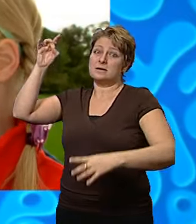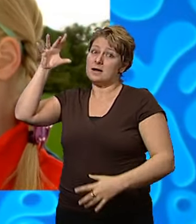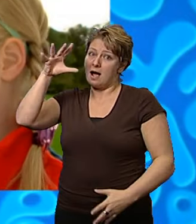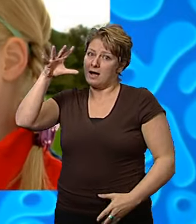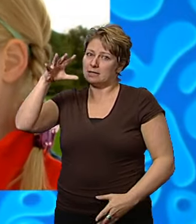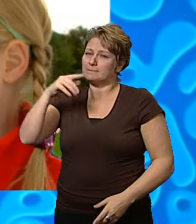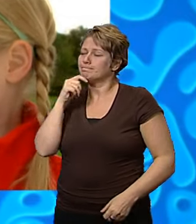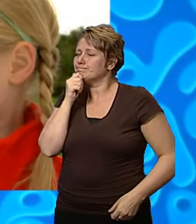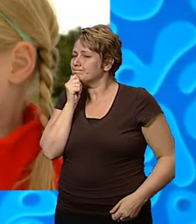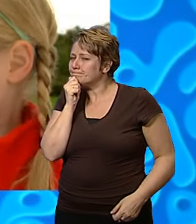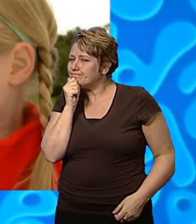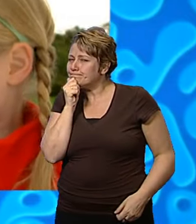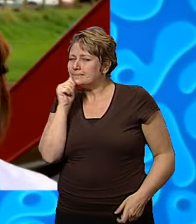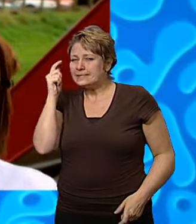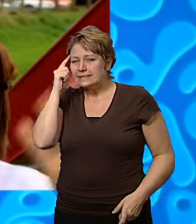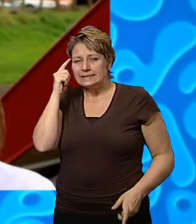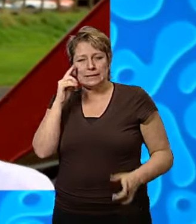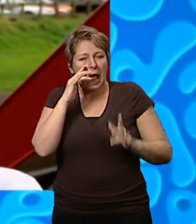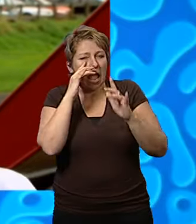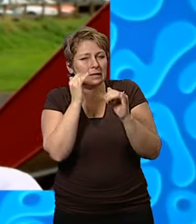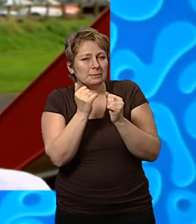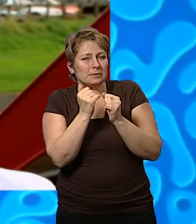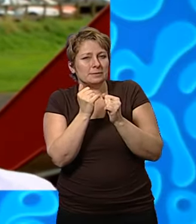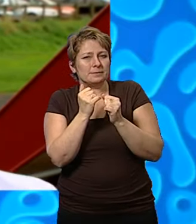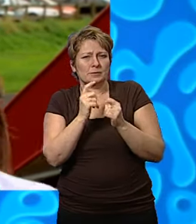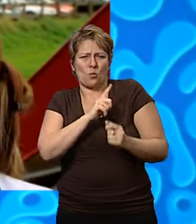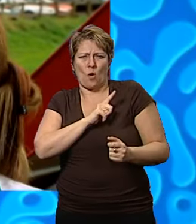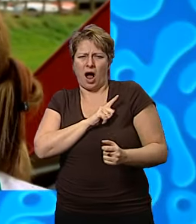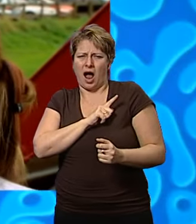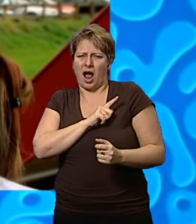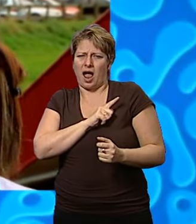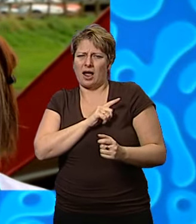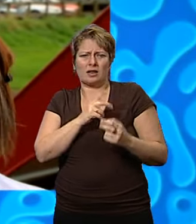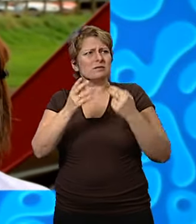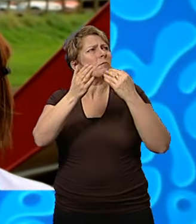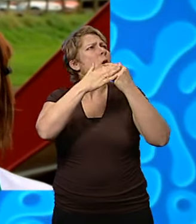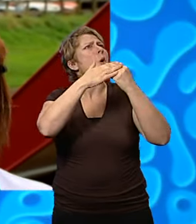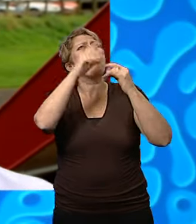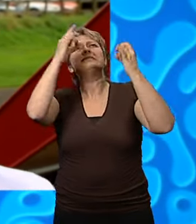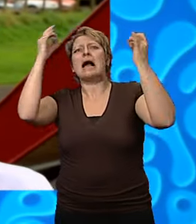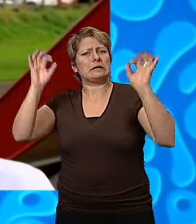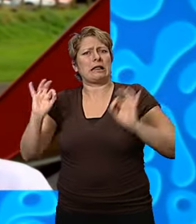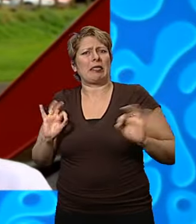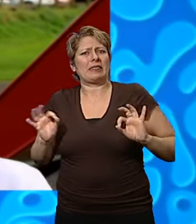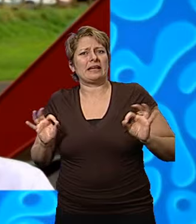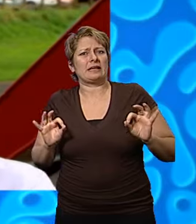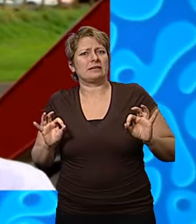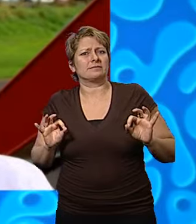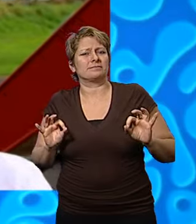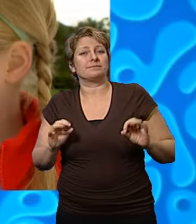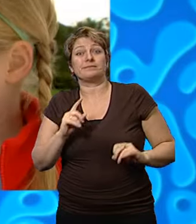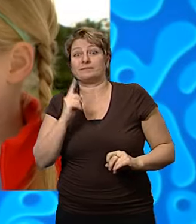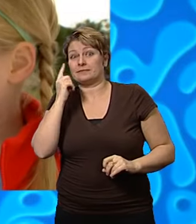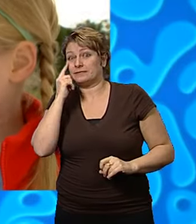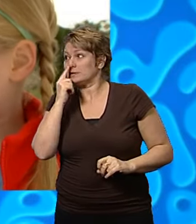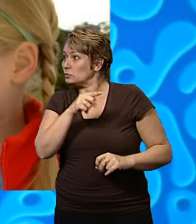experiment to find out why can't we see all the other stars during the day. Hmm. Shall we go back to the house and see how your